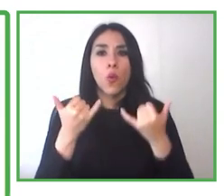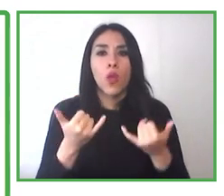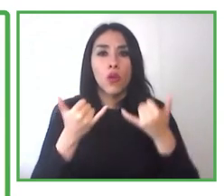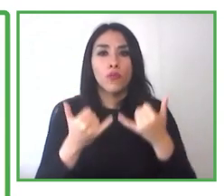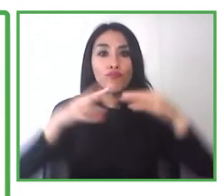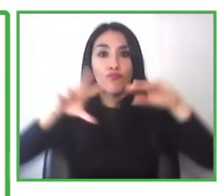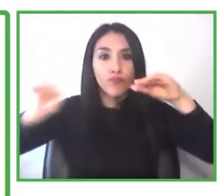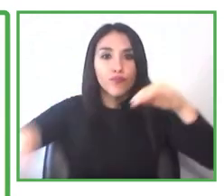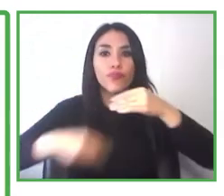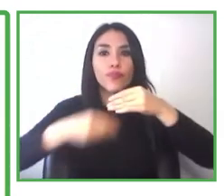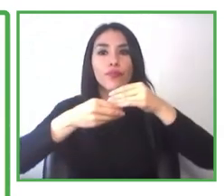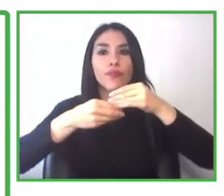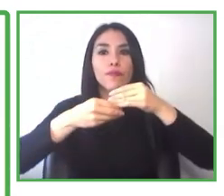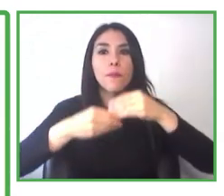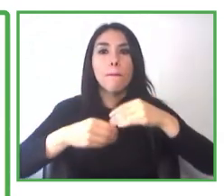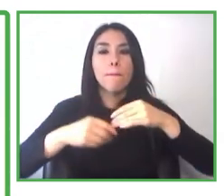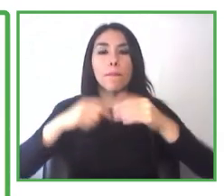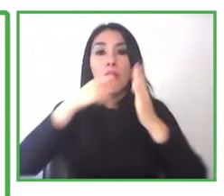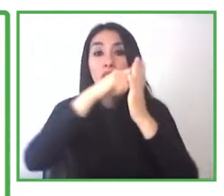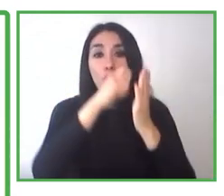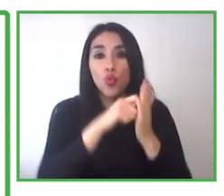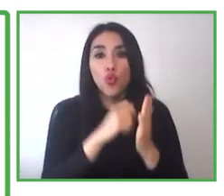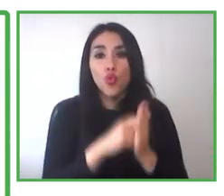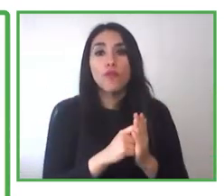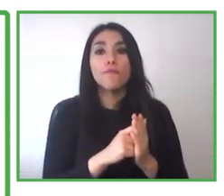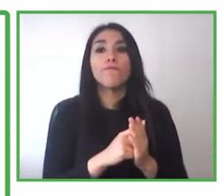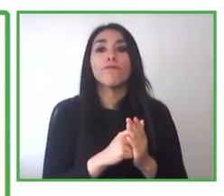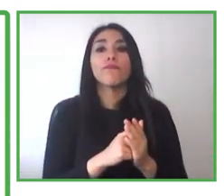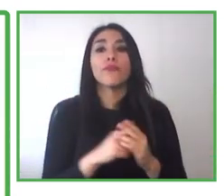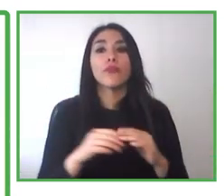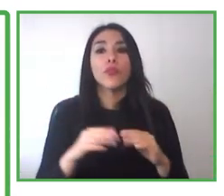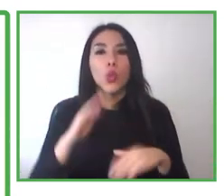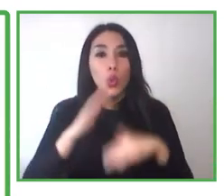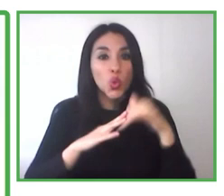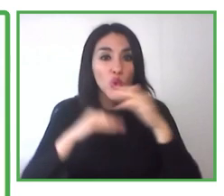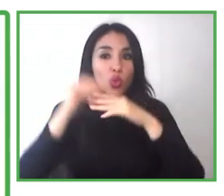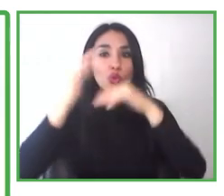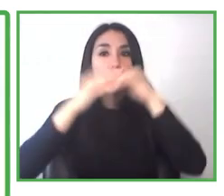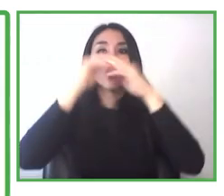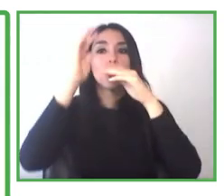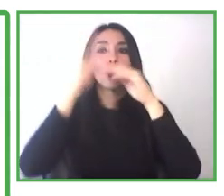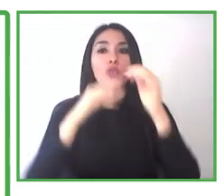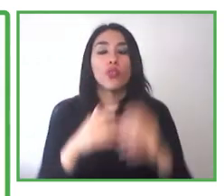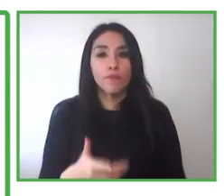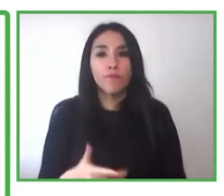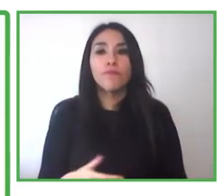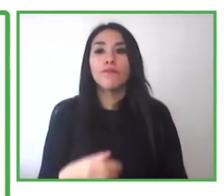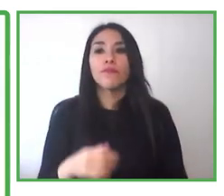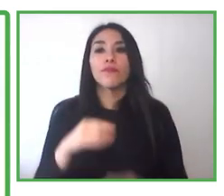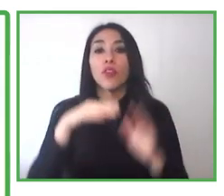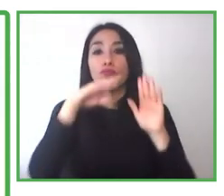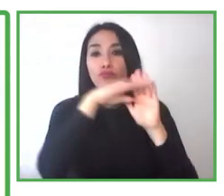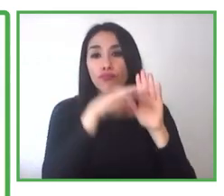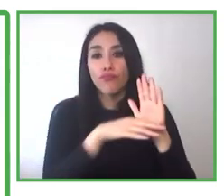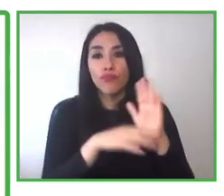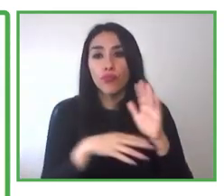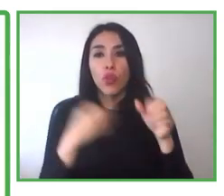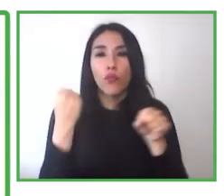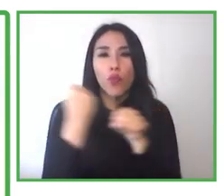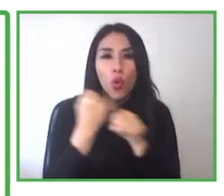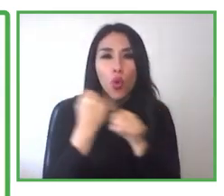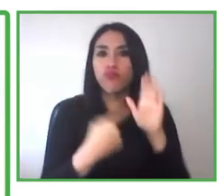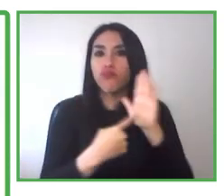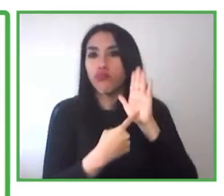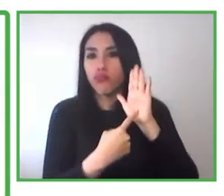we are building an occupational profile, which will be in charge of the work and